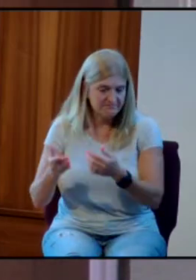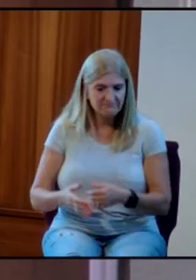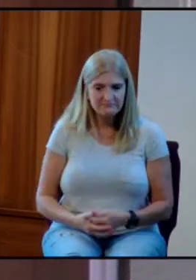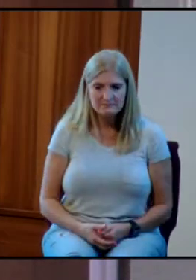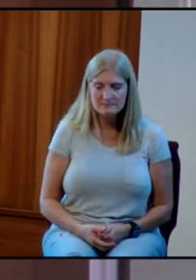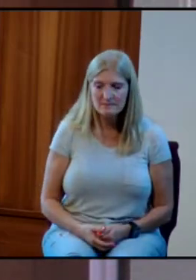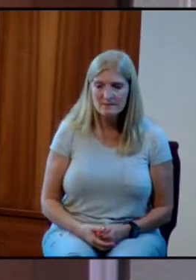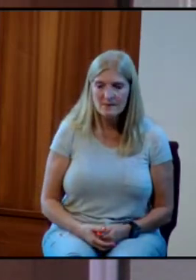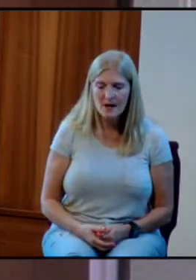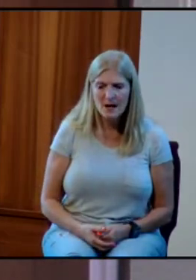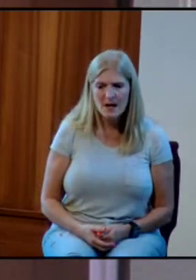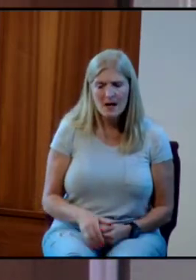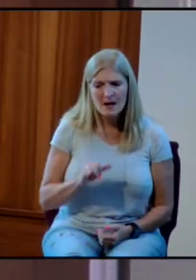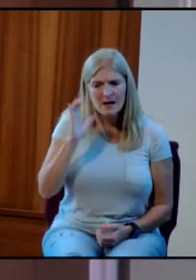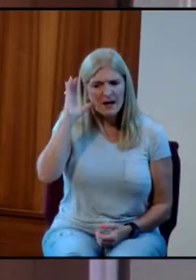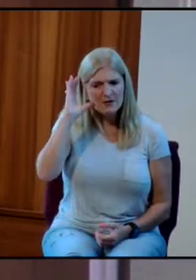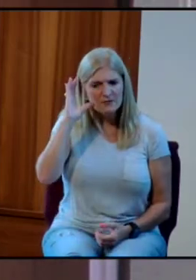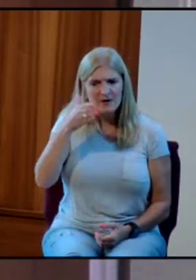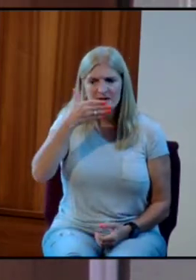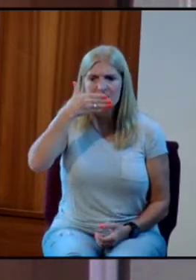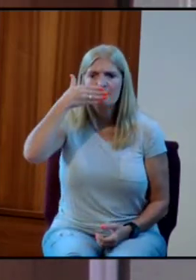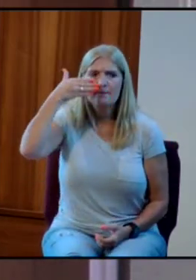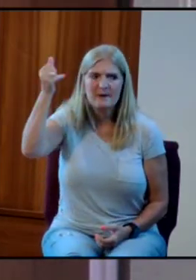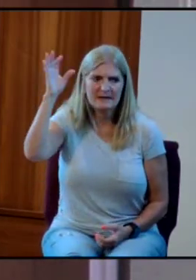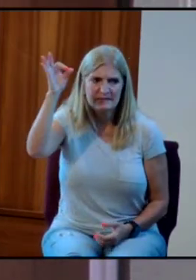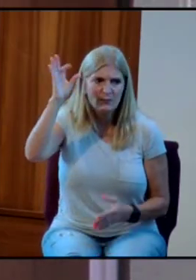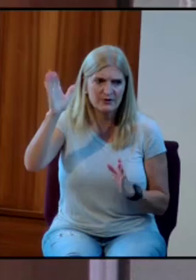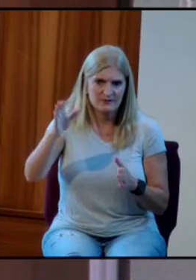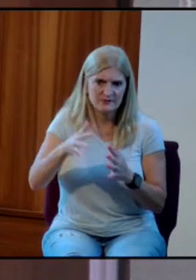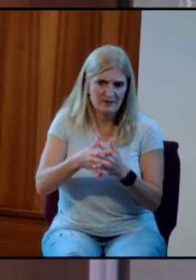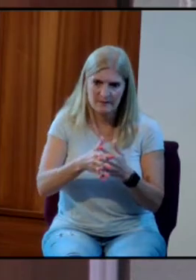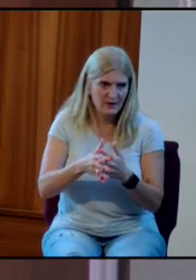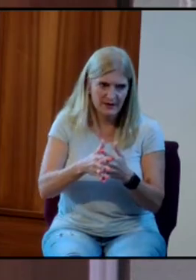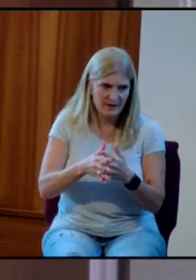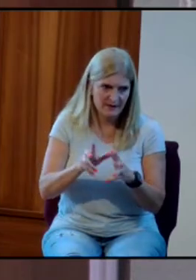And I heard one of the best known preachers in America.